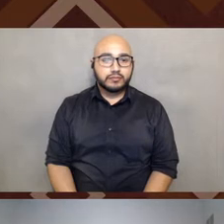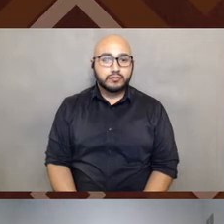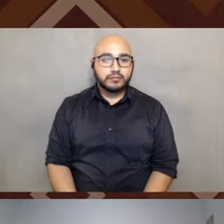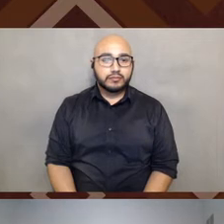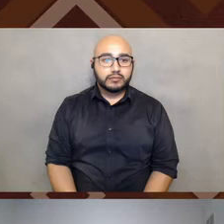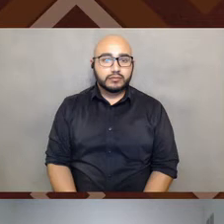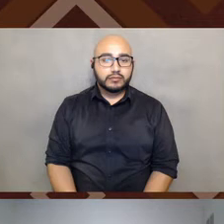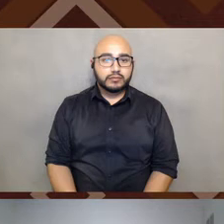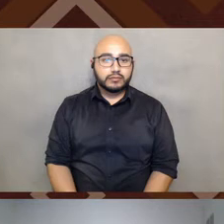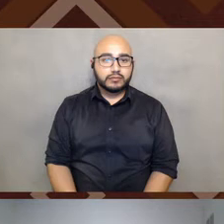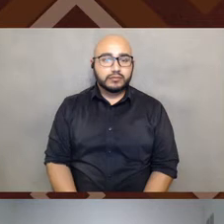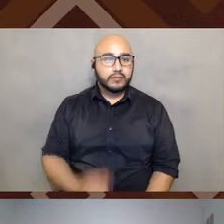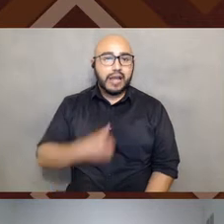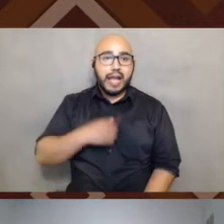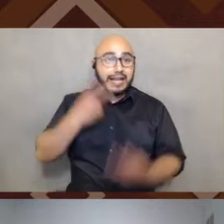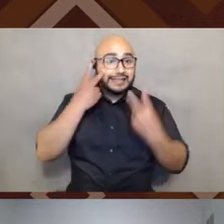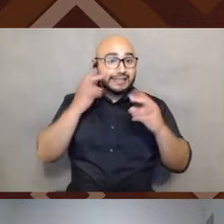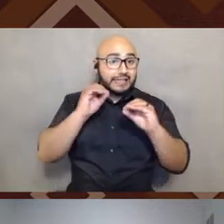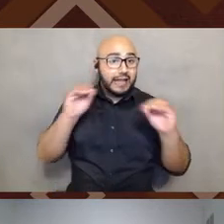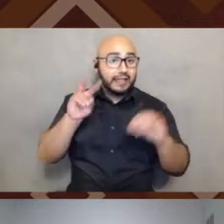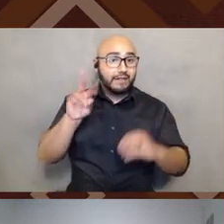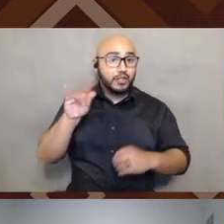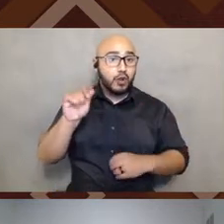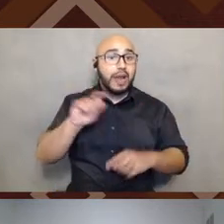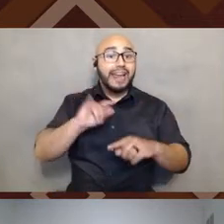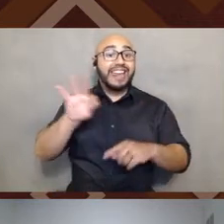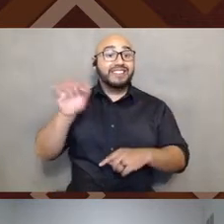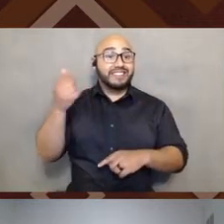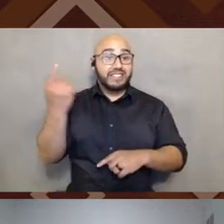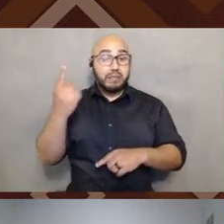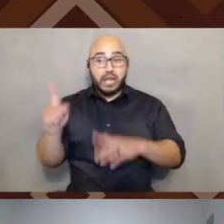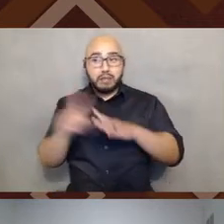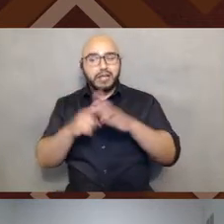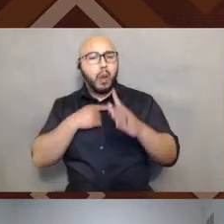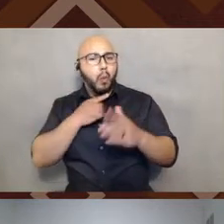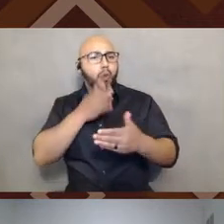I'm not saying anything, Victoria, but if anything comes up, will interrupt you.